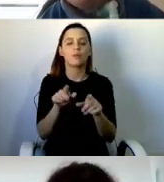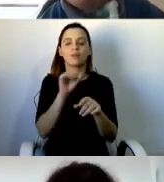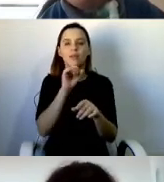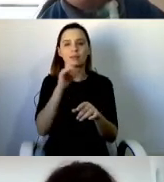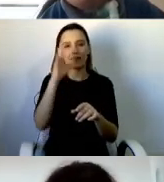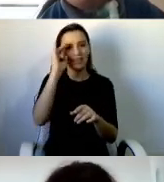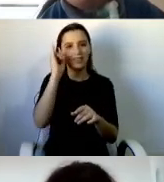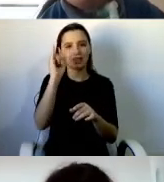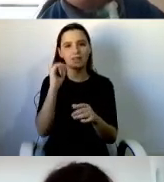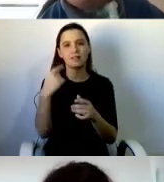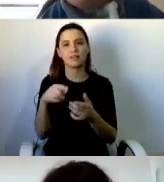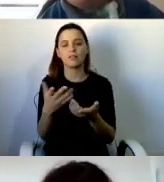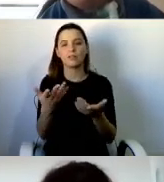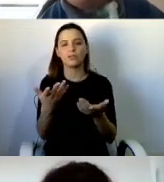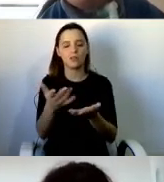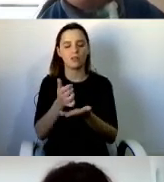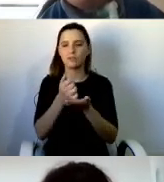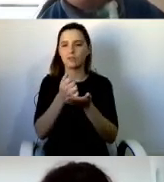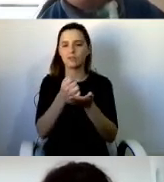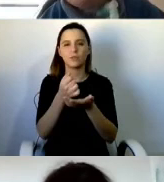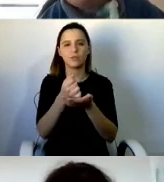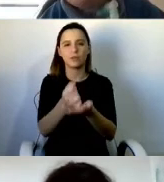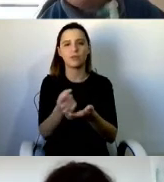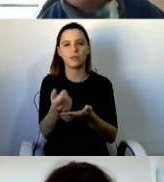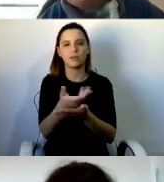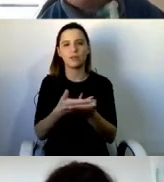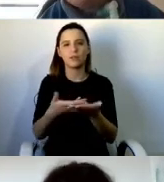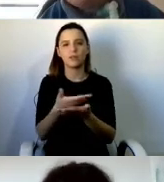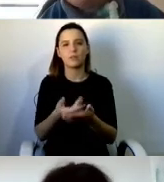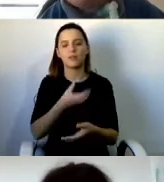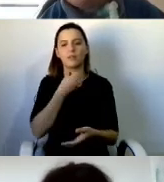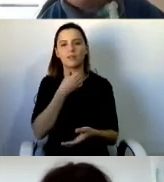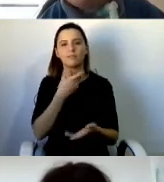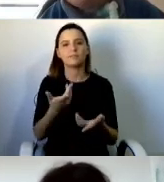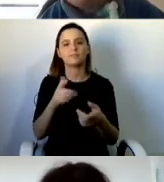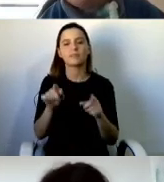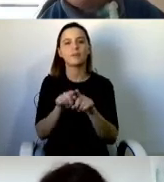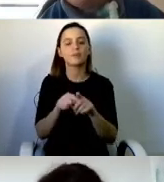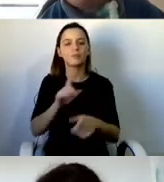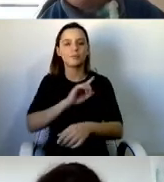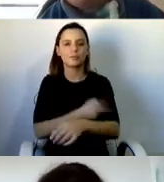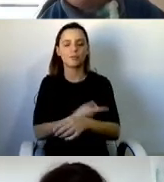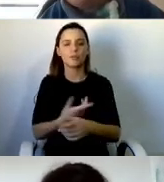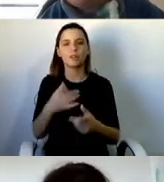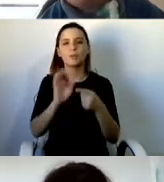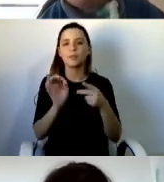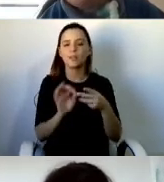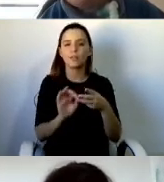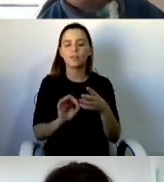then there would have been strong measures introduced to claw back money from tax-evading big businesses,